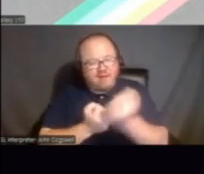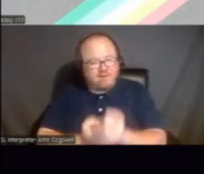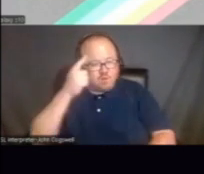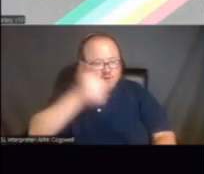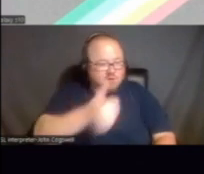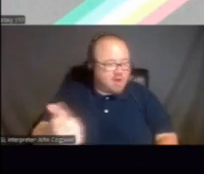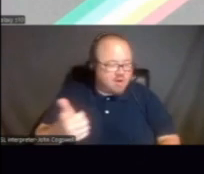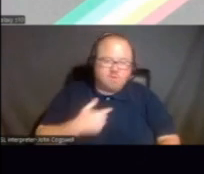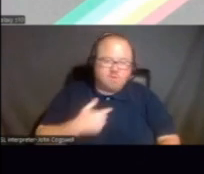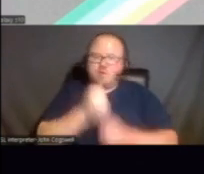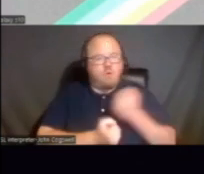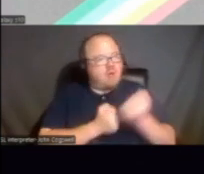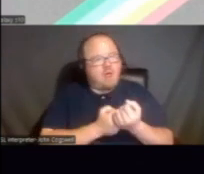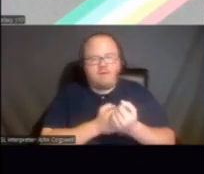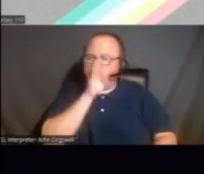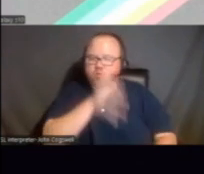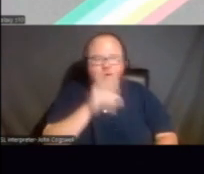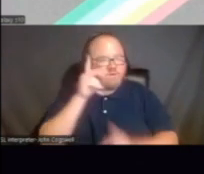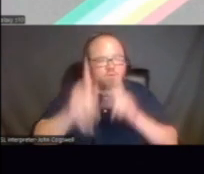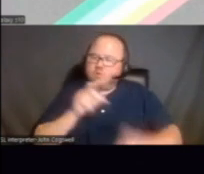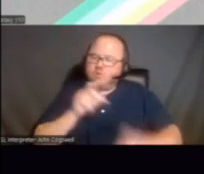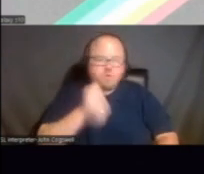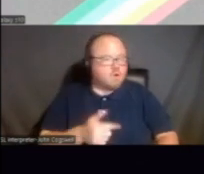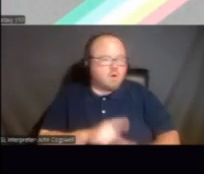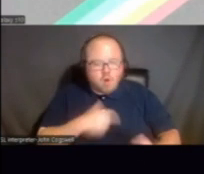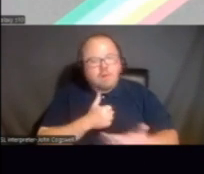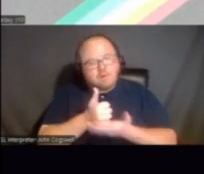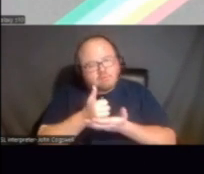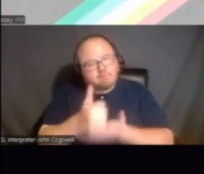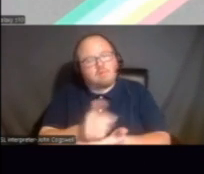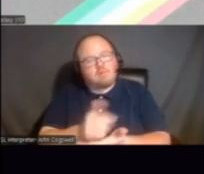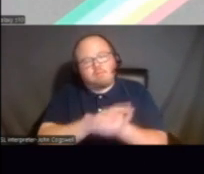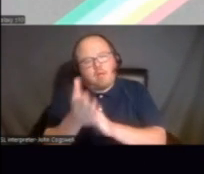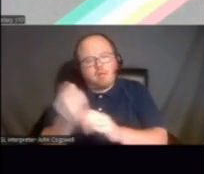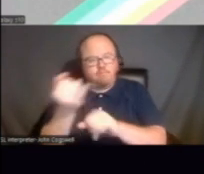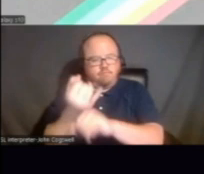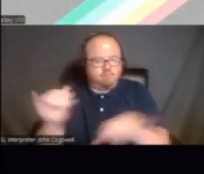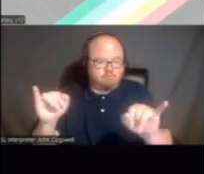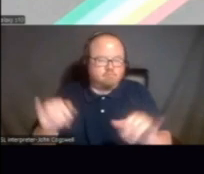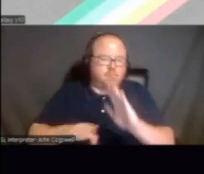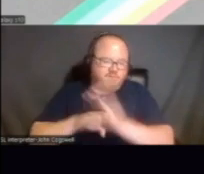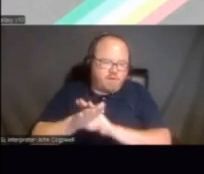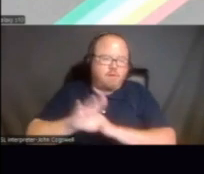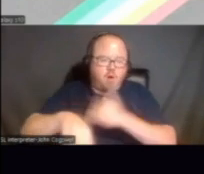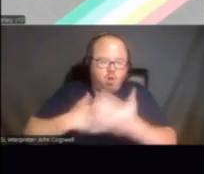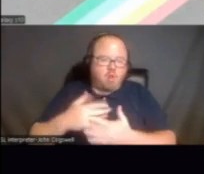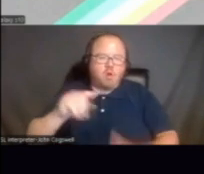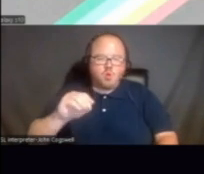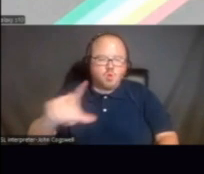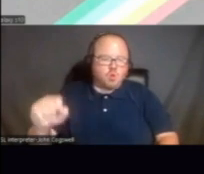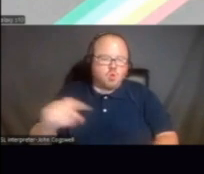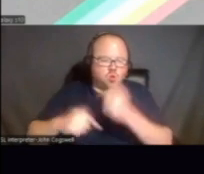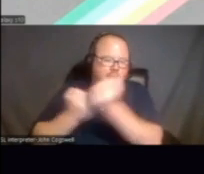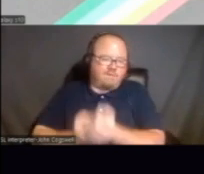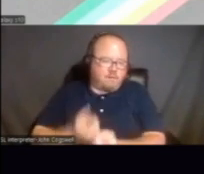we do not advocate directly for people, but we do assist them to become independent and to develop the tools and skills to advocate for